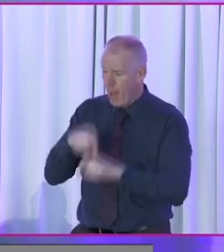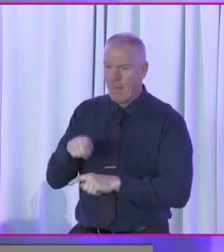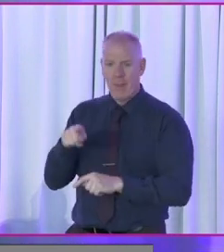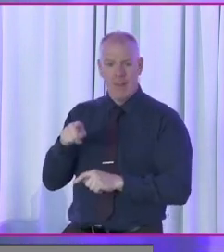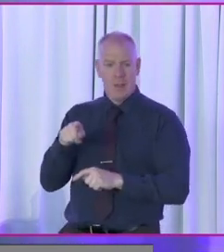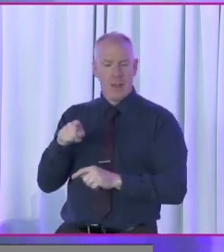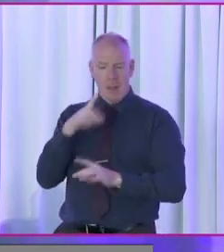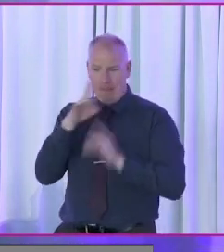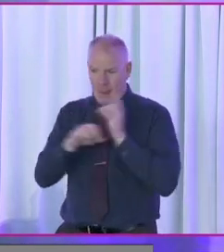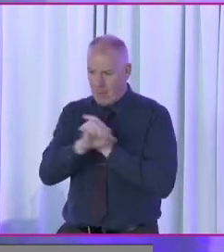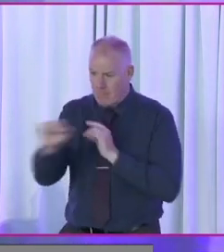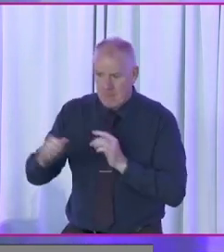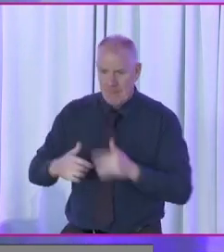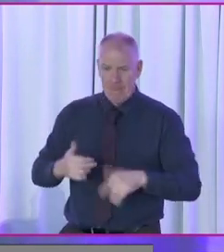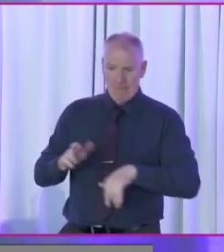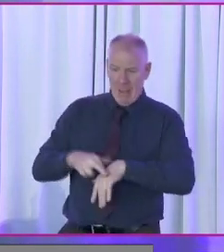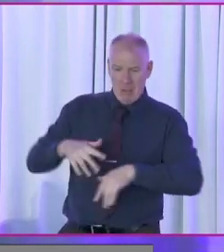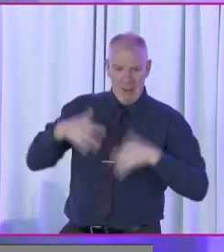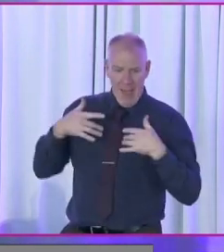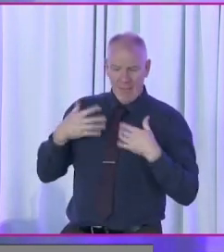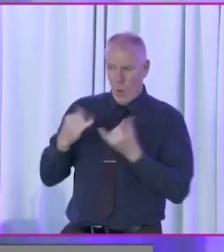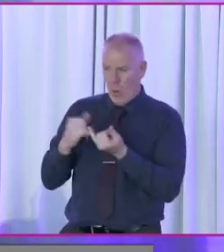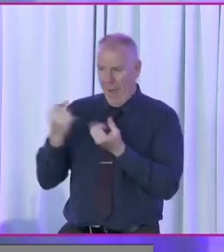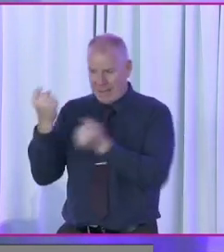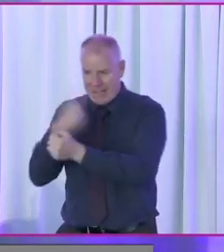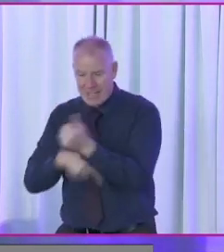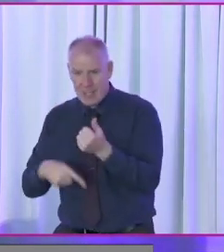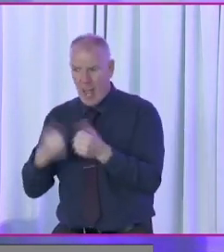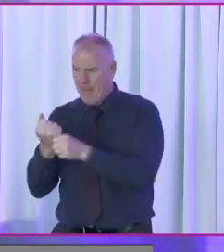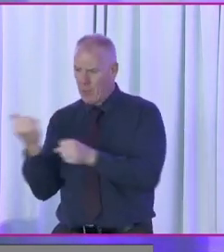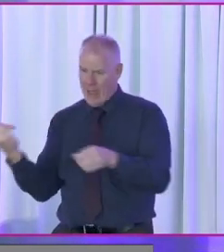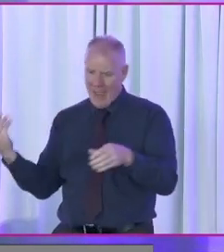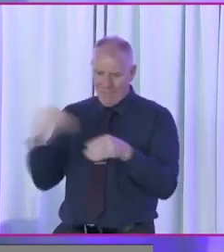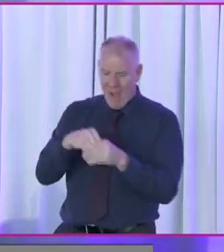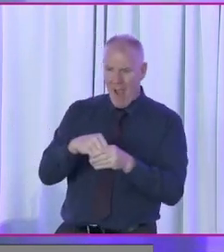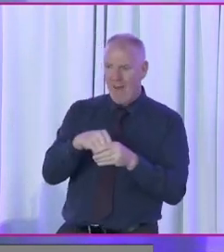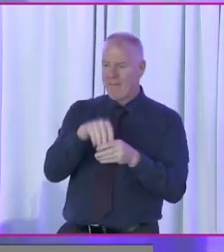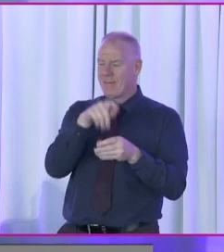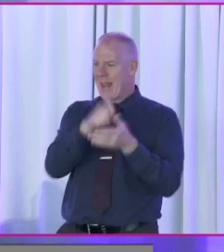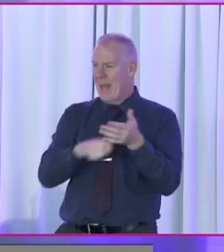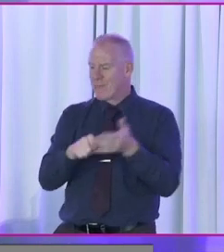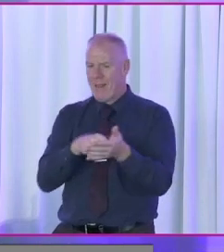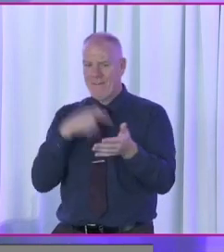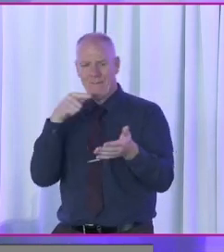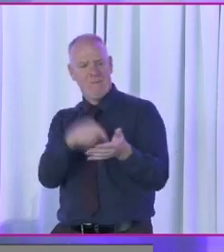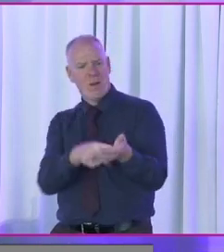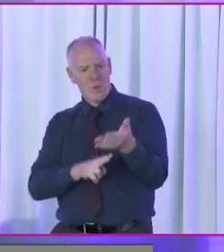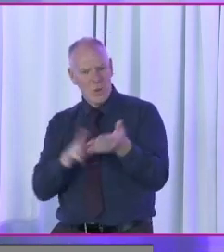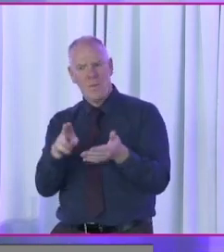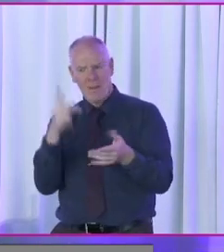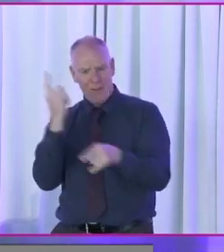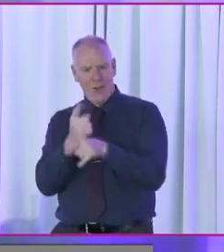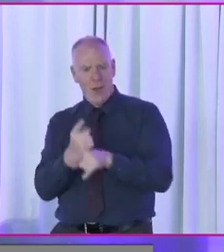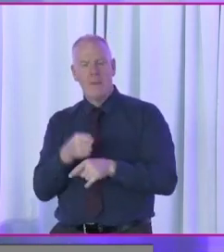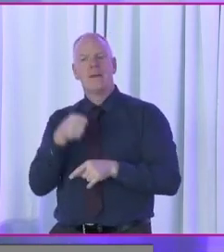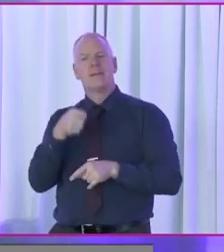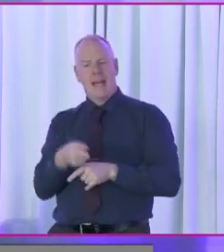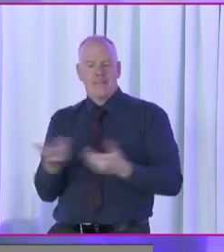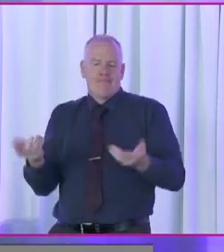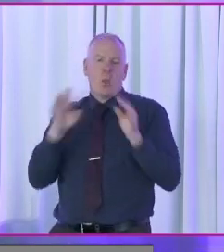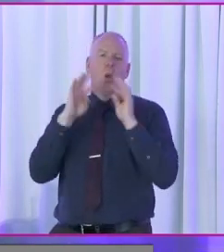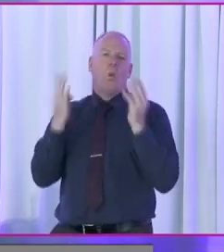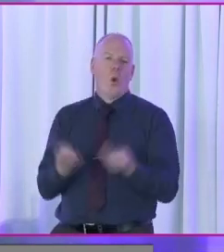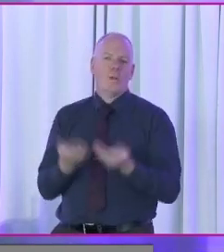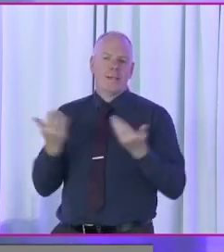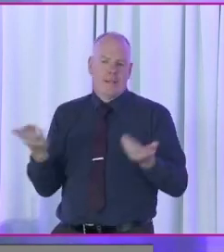make lives better for people with a disability about participating in electoral life. But this is the world in which we